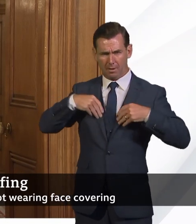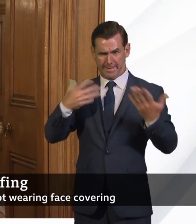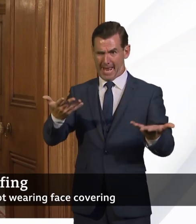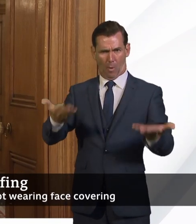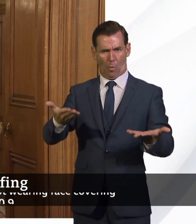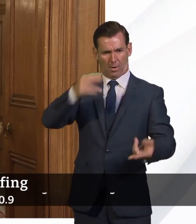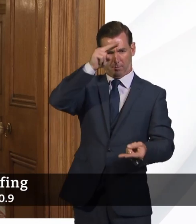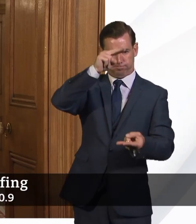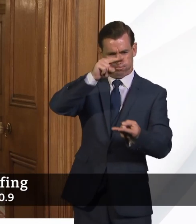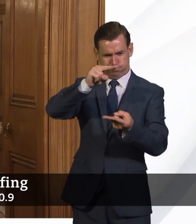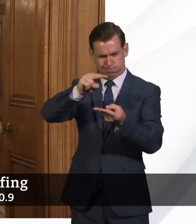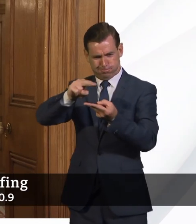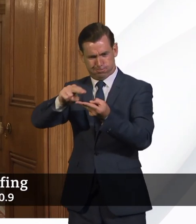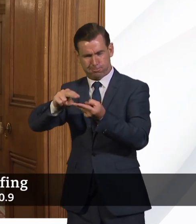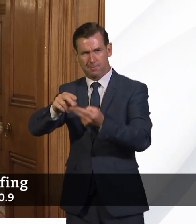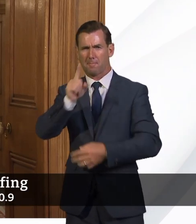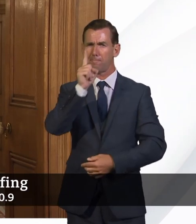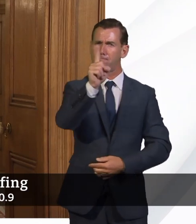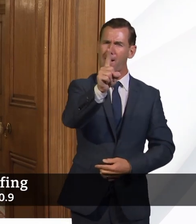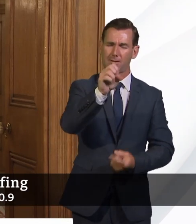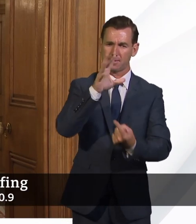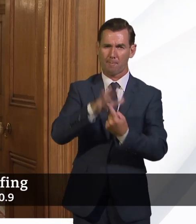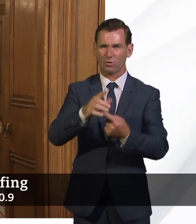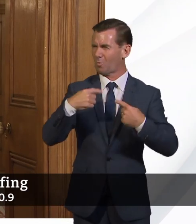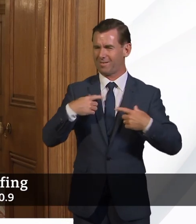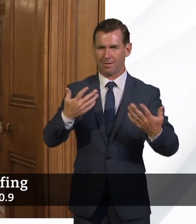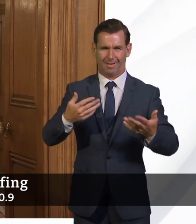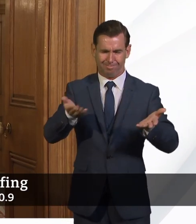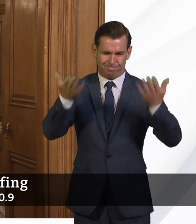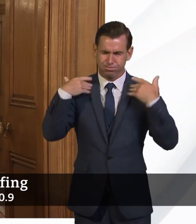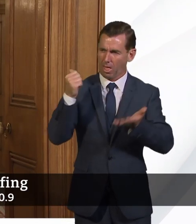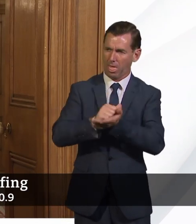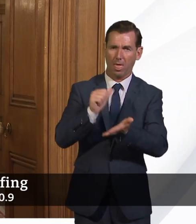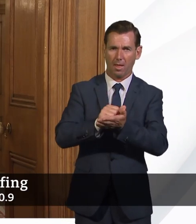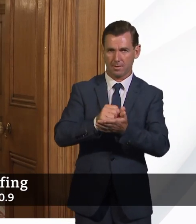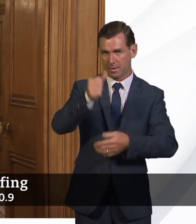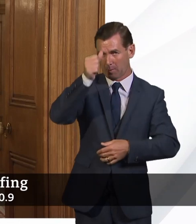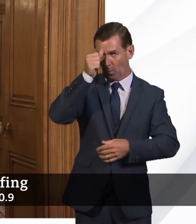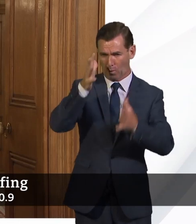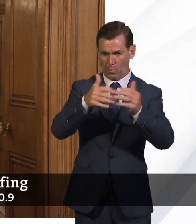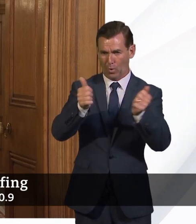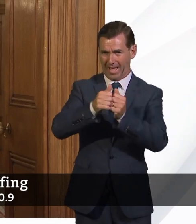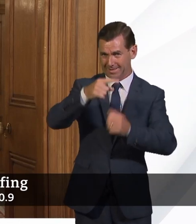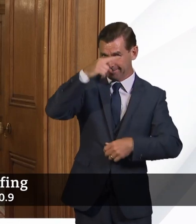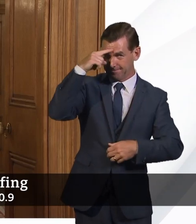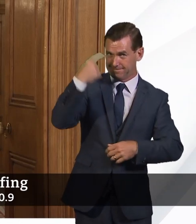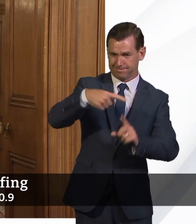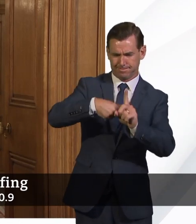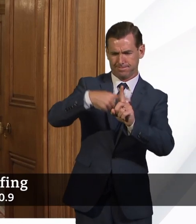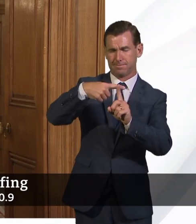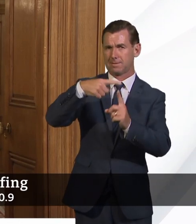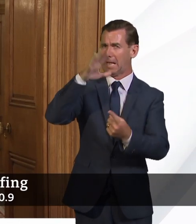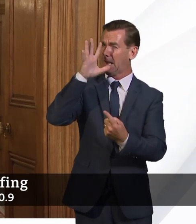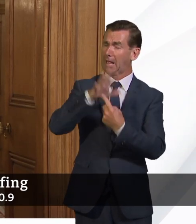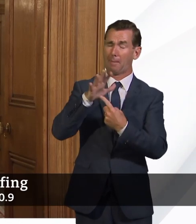down. But it's absolutely essential that we don't throw this away. It's going to be another warm weekend. It's very, very important that people